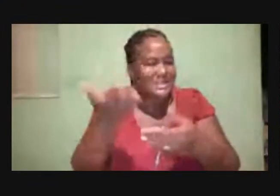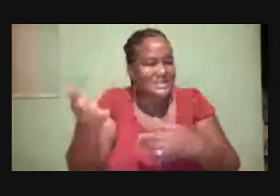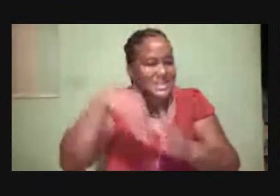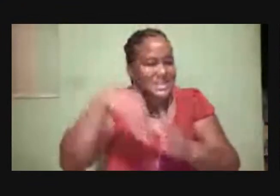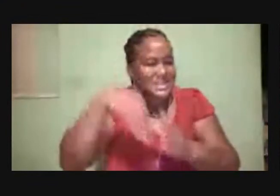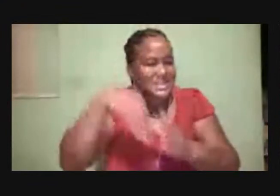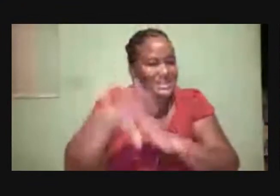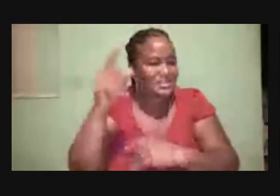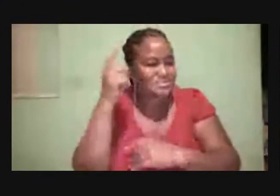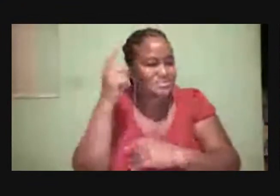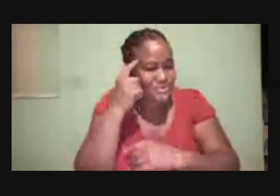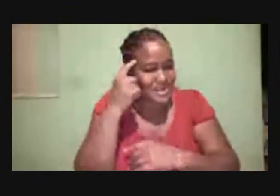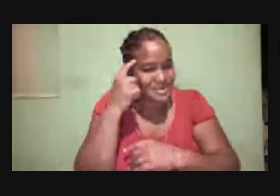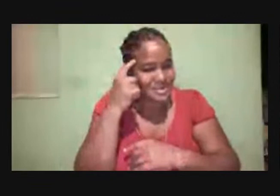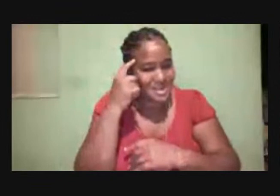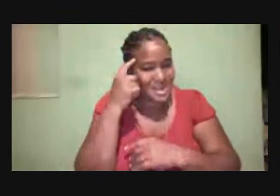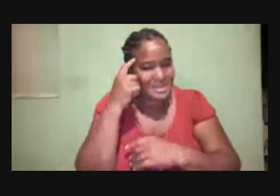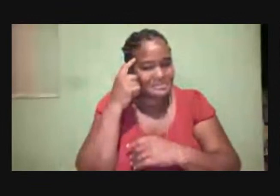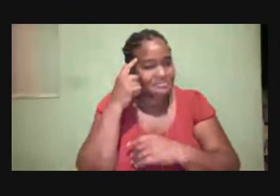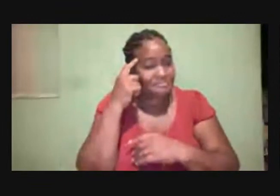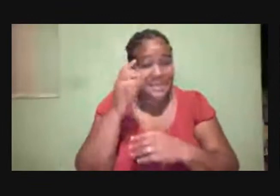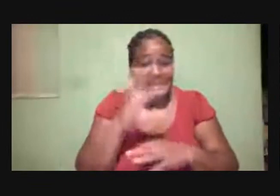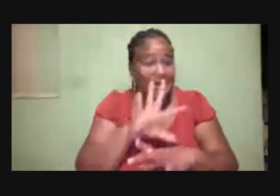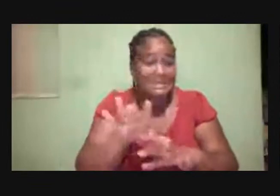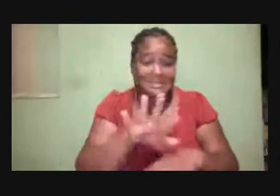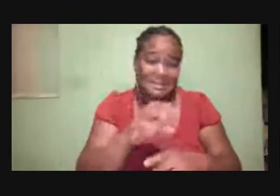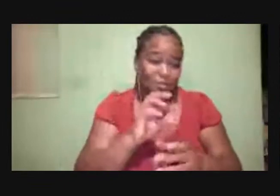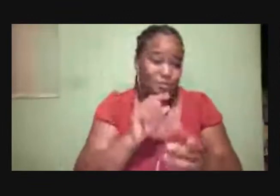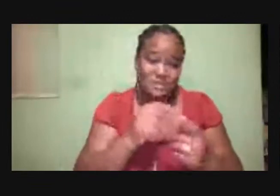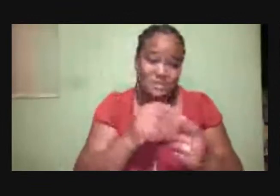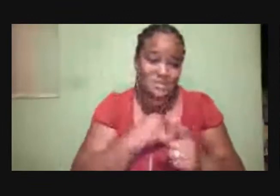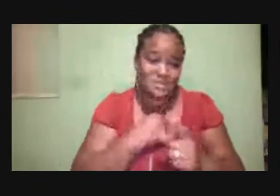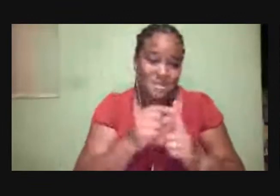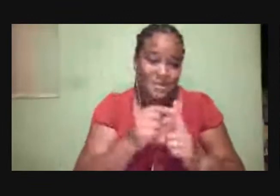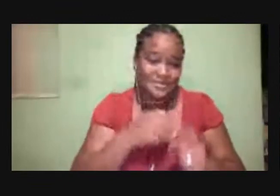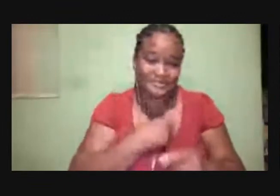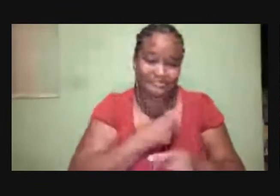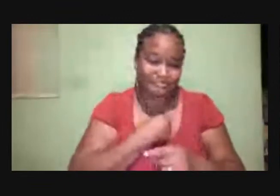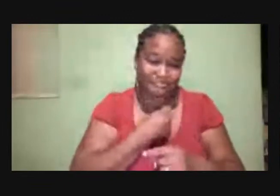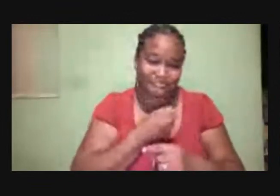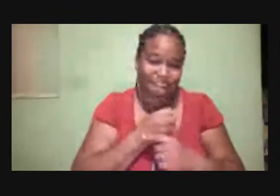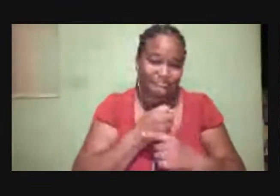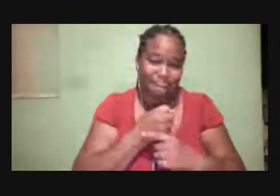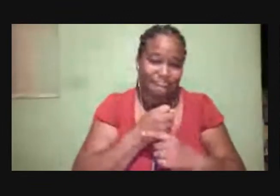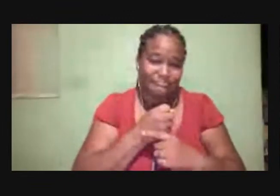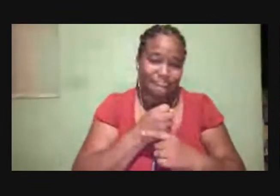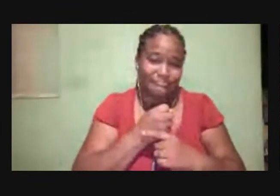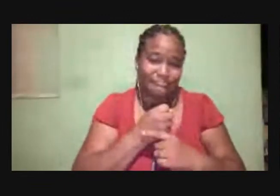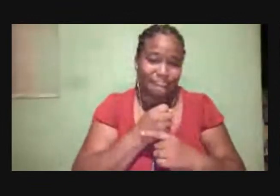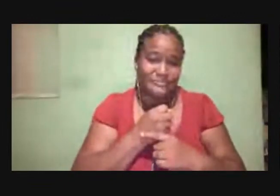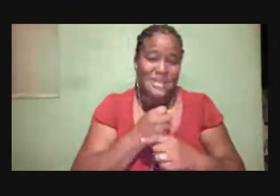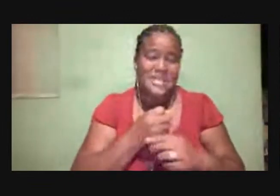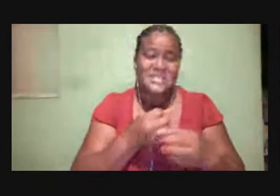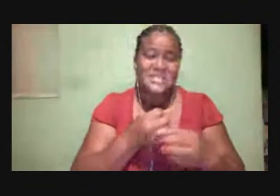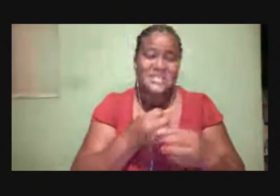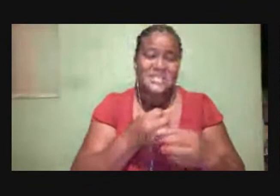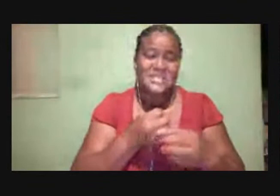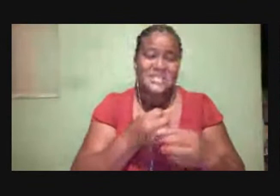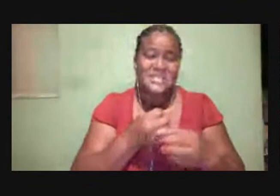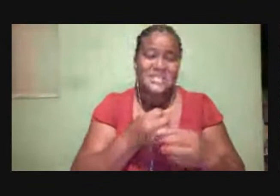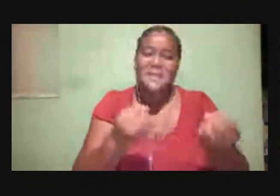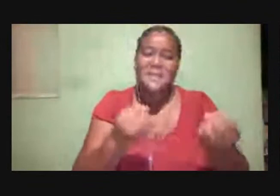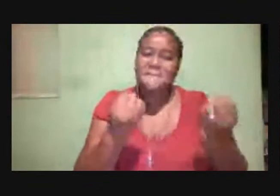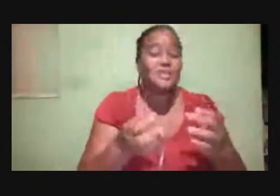Called Neurotransmitters Thankfully There are Many Effective Treatments